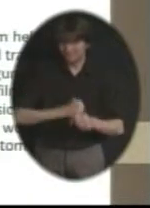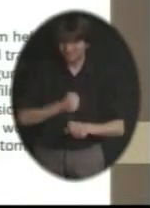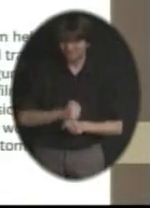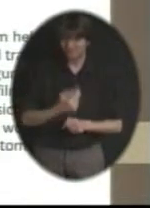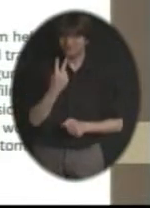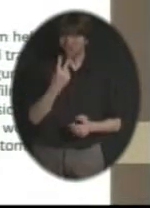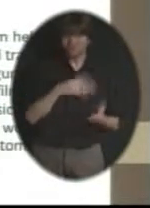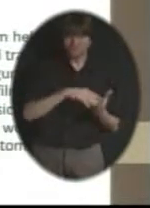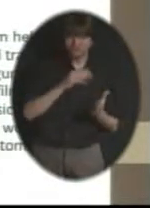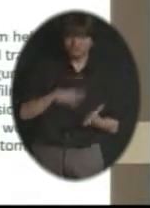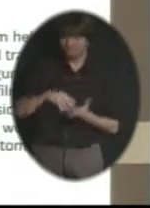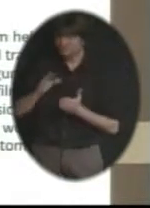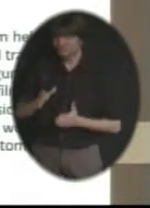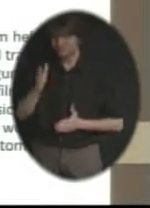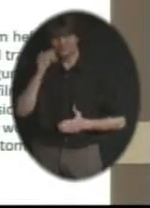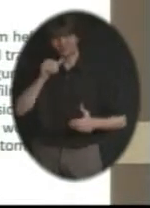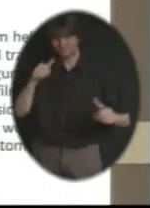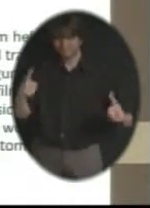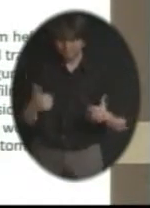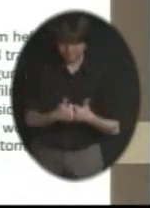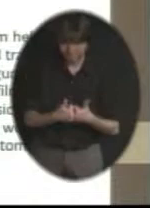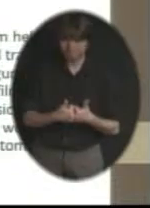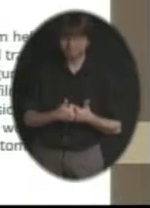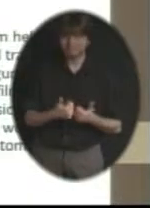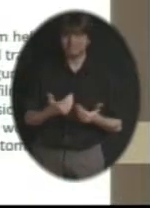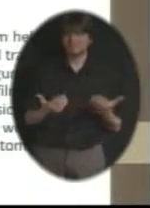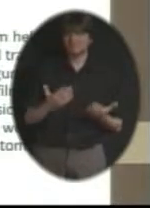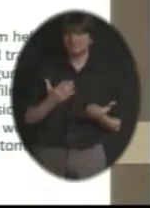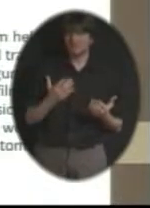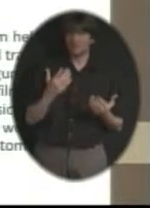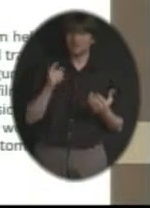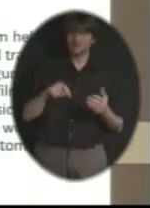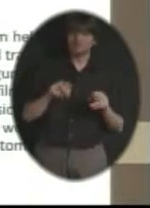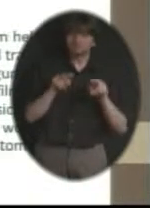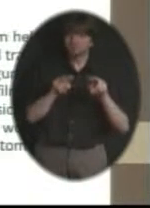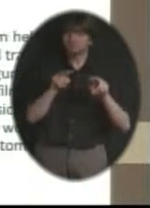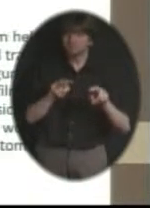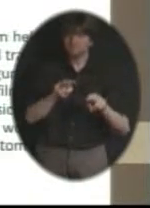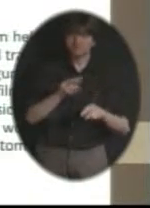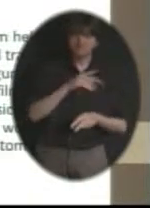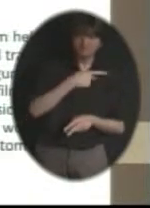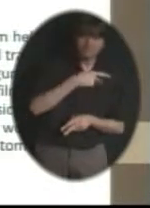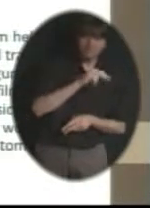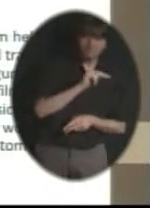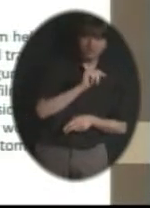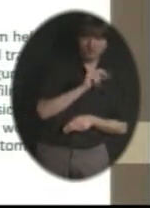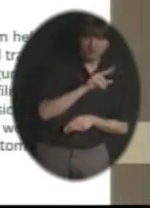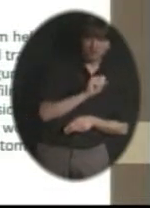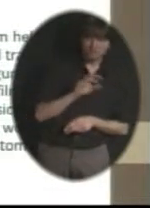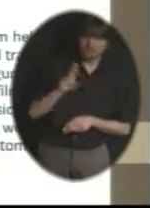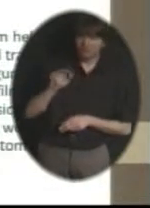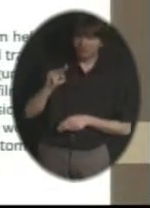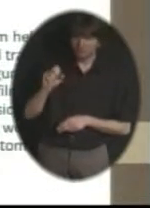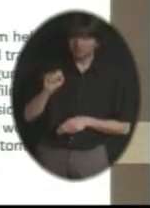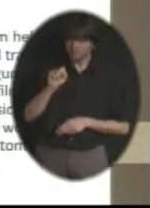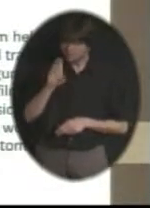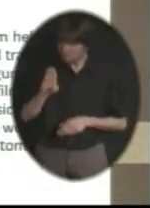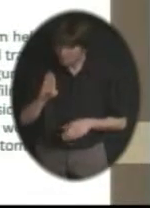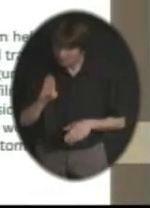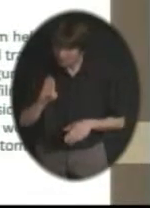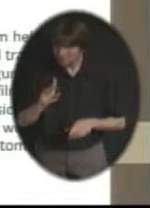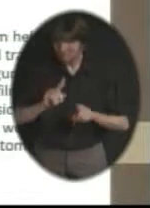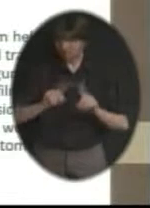two different conferences, we would have to cheer for a Panthers and Browns Super Bowl, which, if anybody is familiar with football and the NFL,